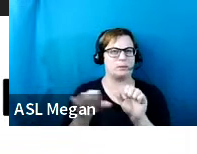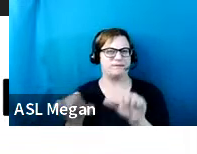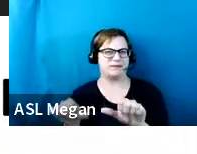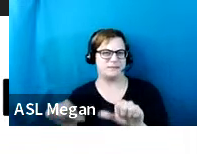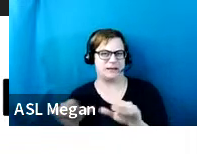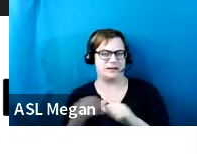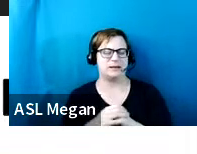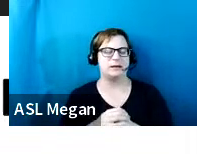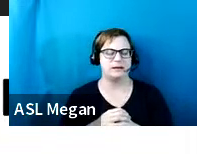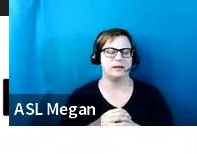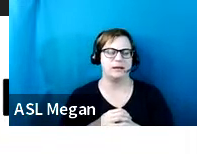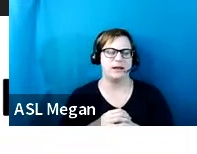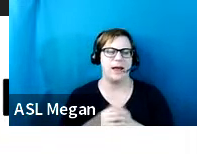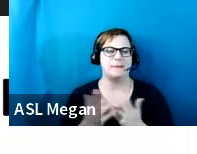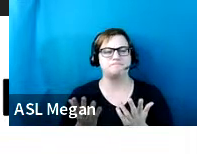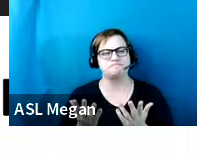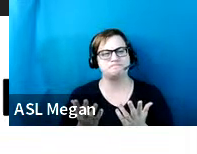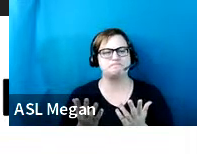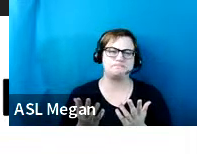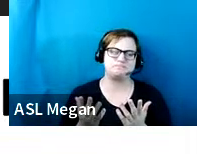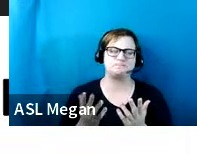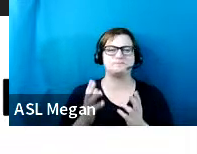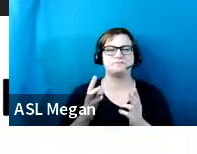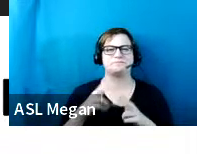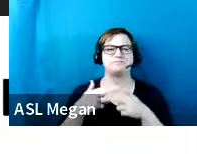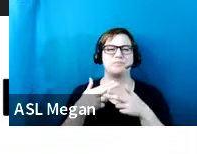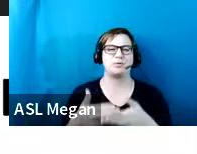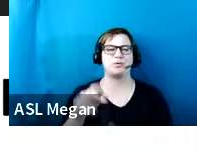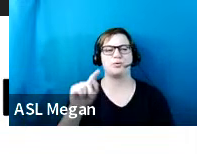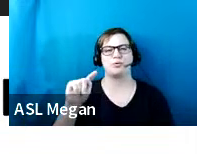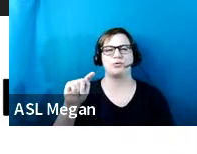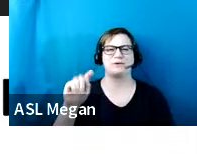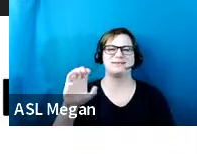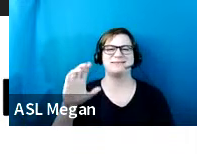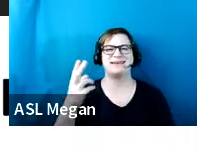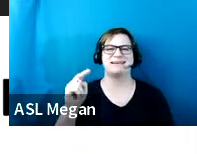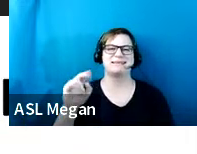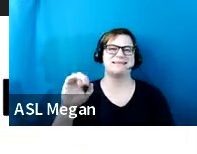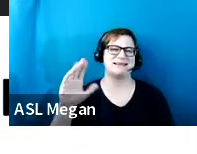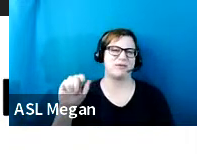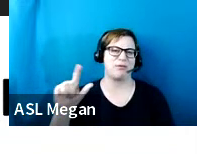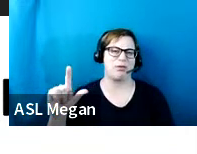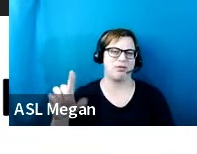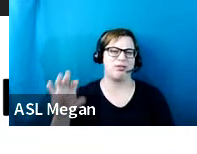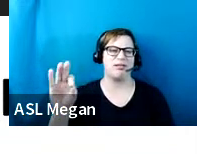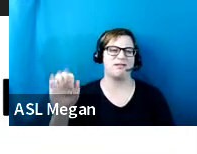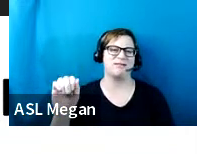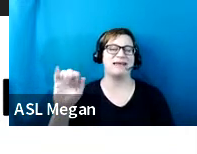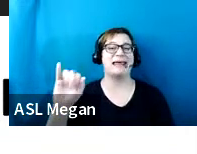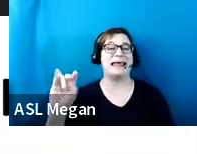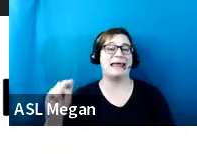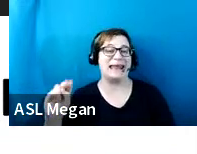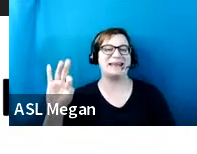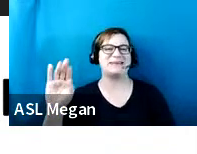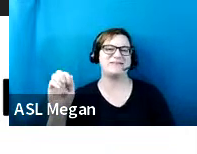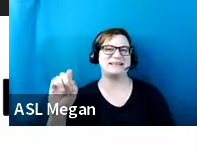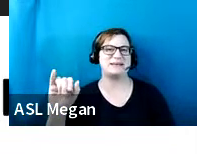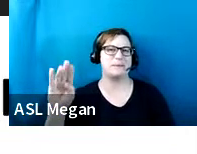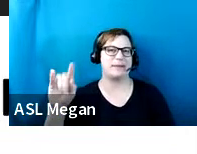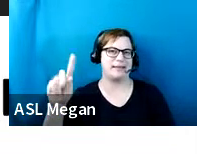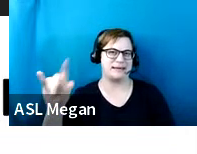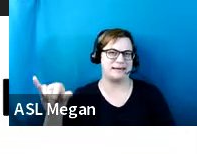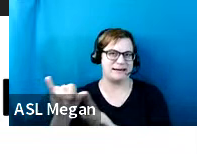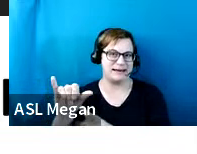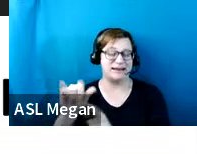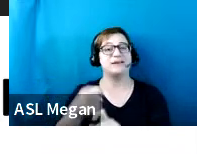So technical and feasibility and the definition, it's found in chapter one, specifically section 106